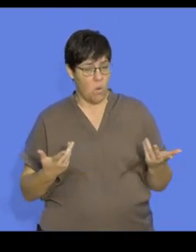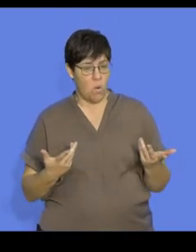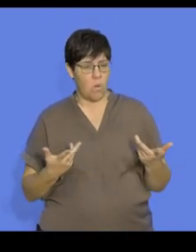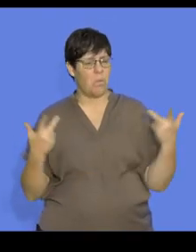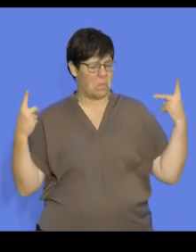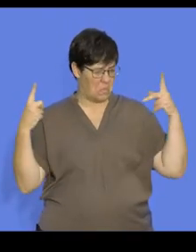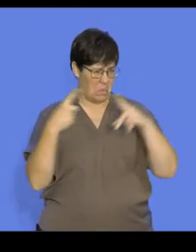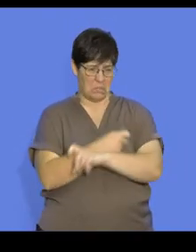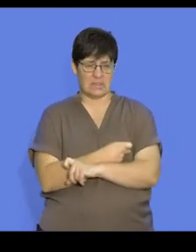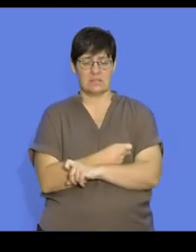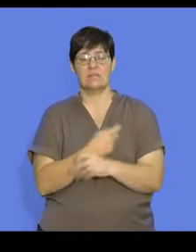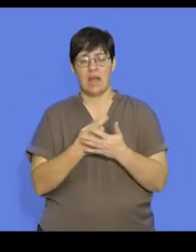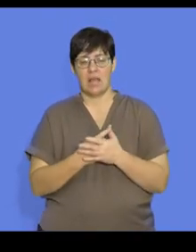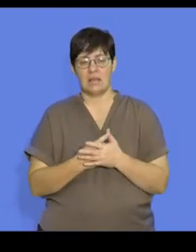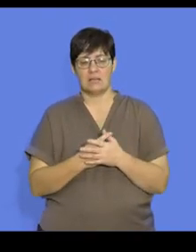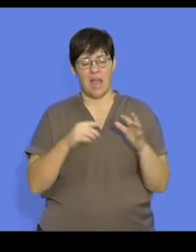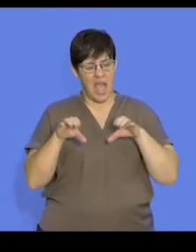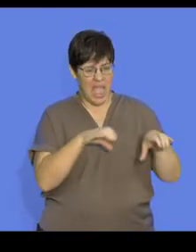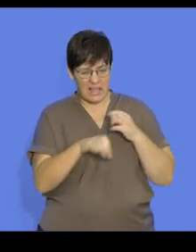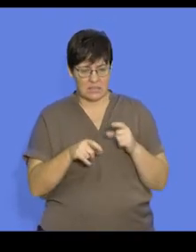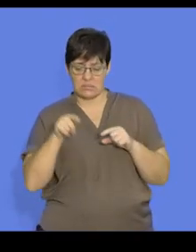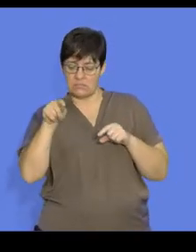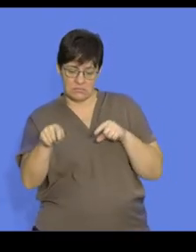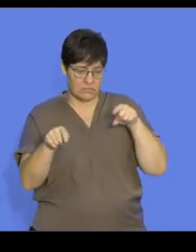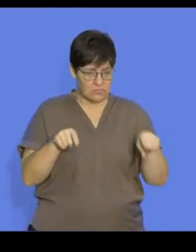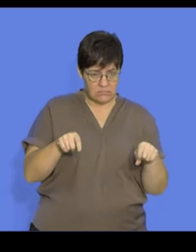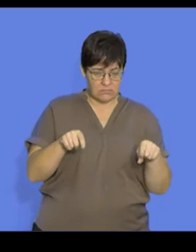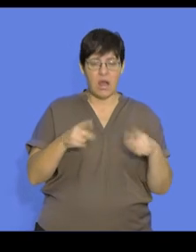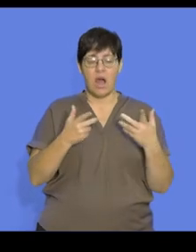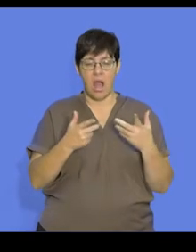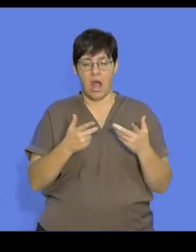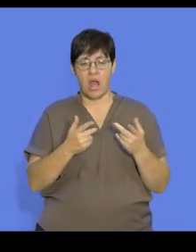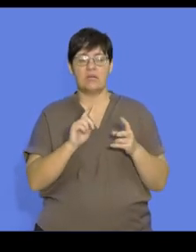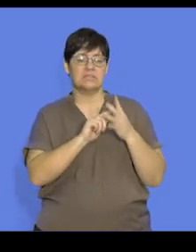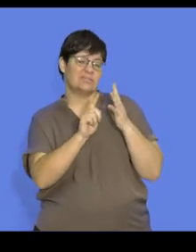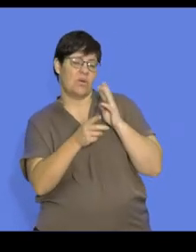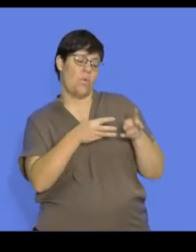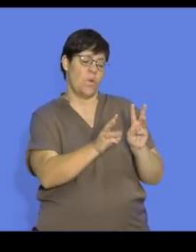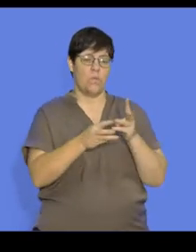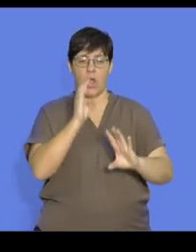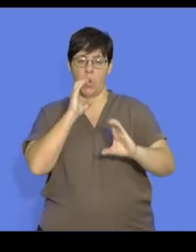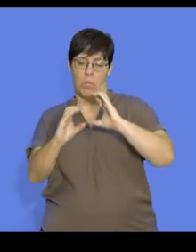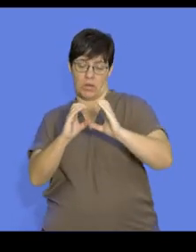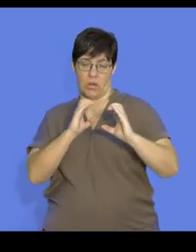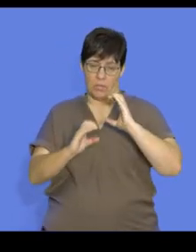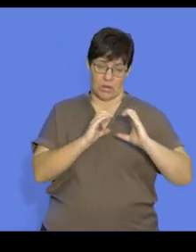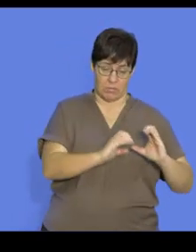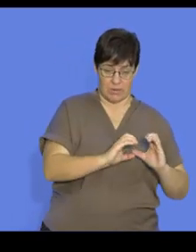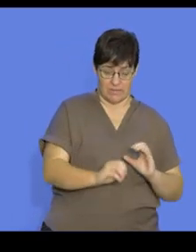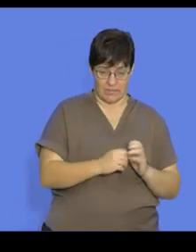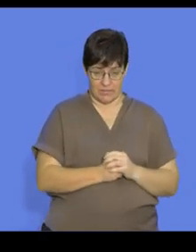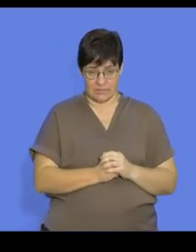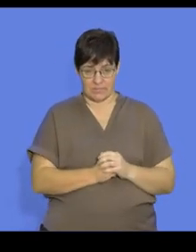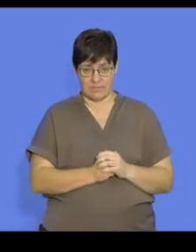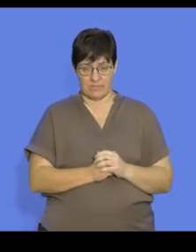complex, involving a series of acts by two or more individuals, using several modes of communication. So we find that